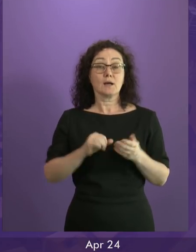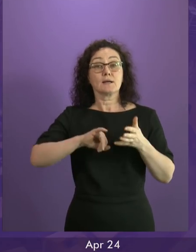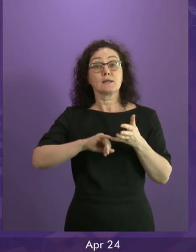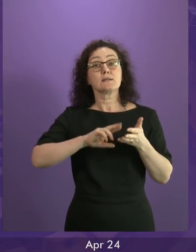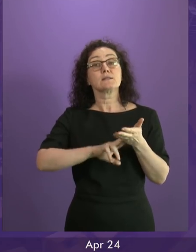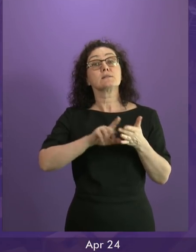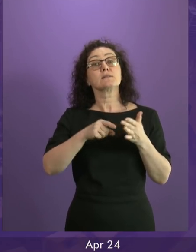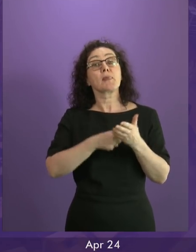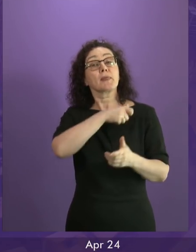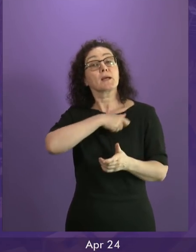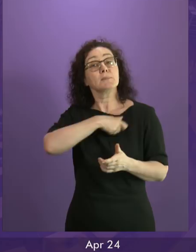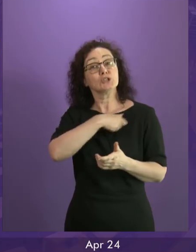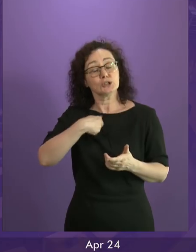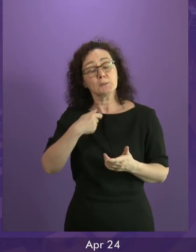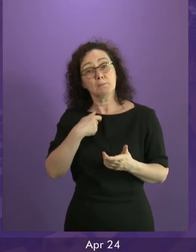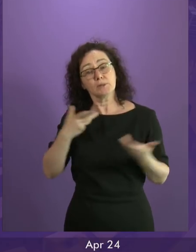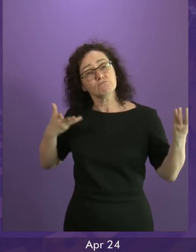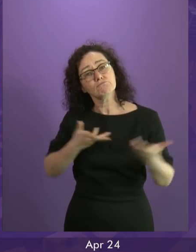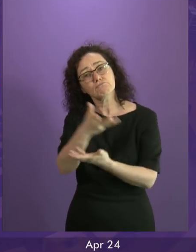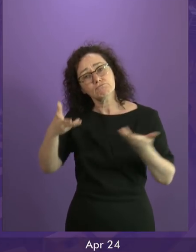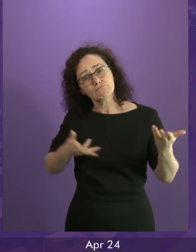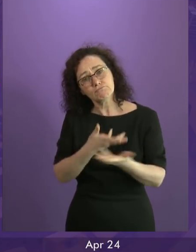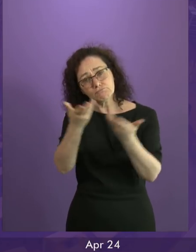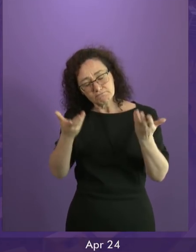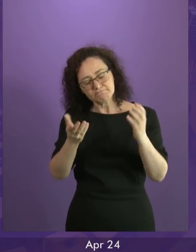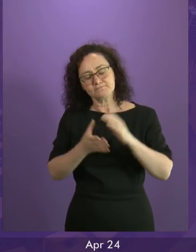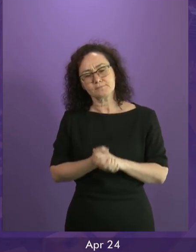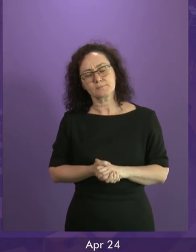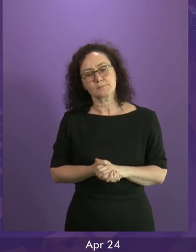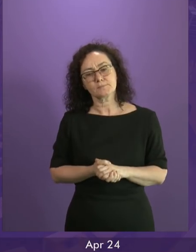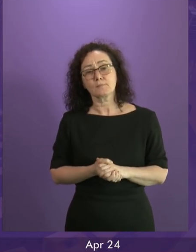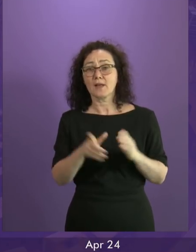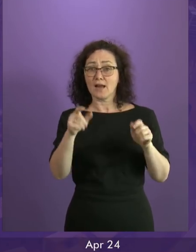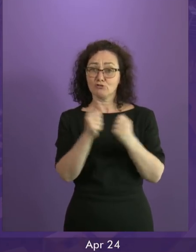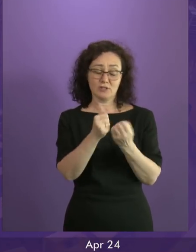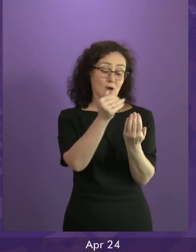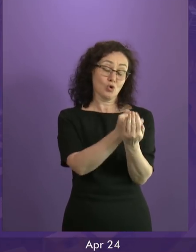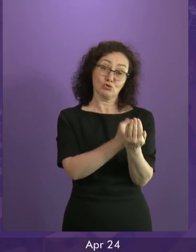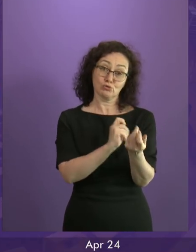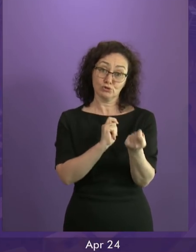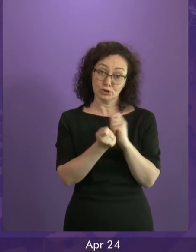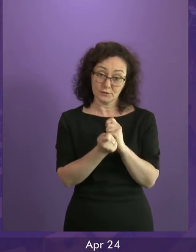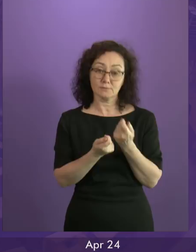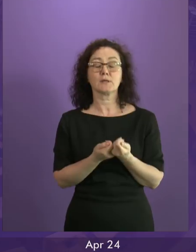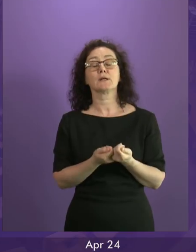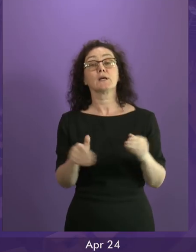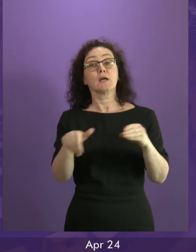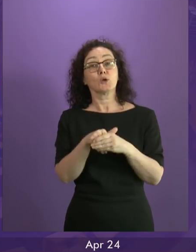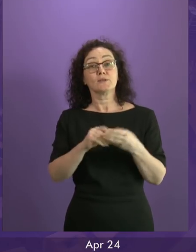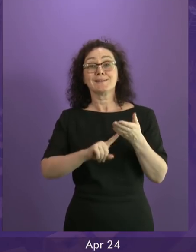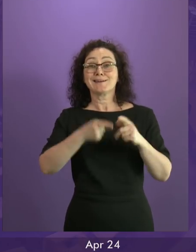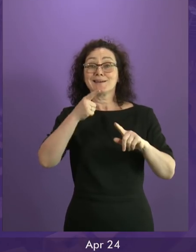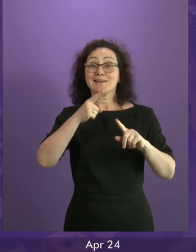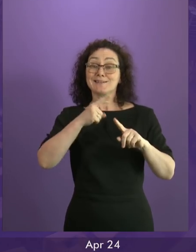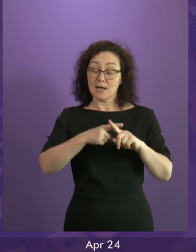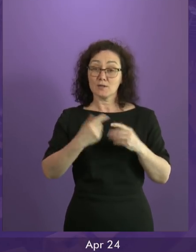constitutional and procedural change. That agreement included significant tax and welfare powers, yet the